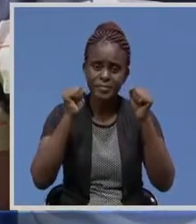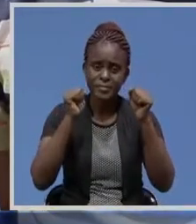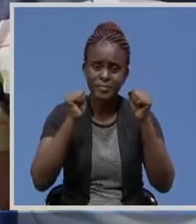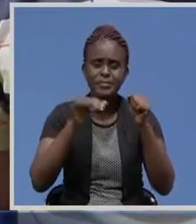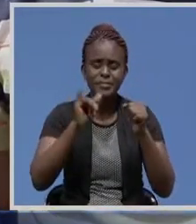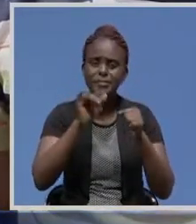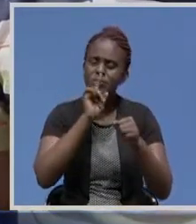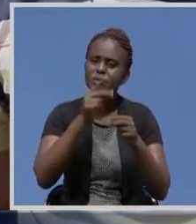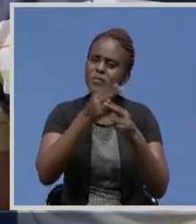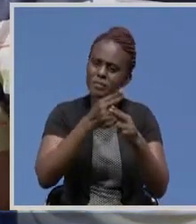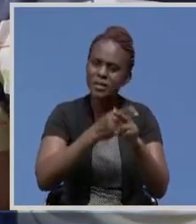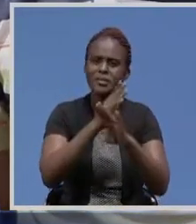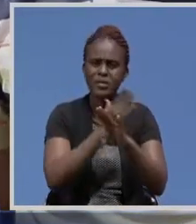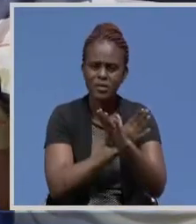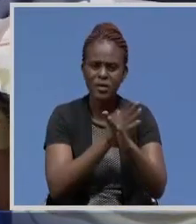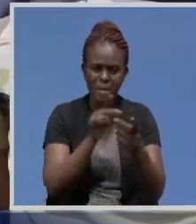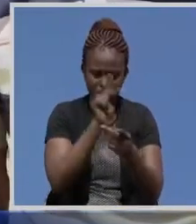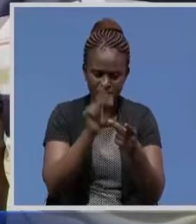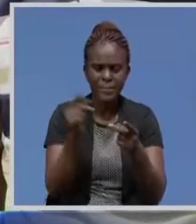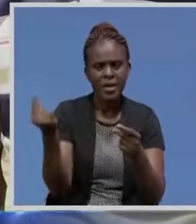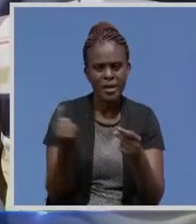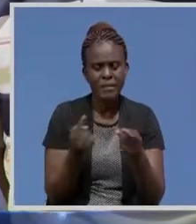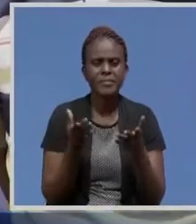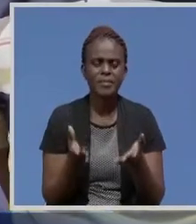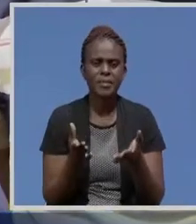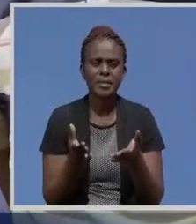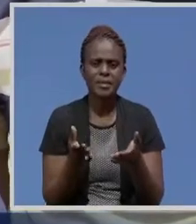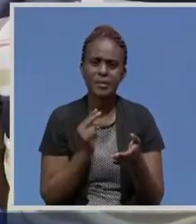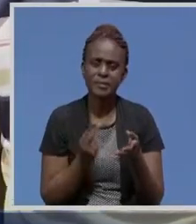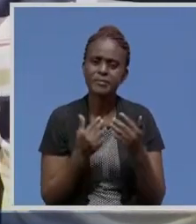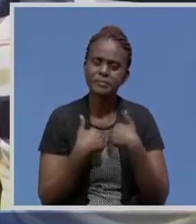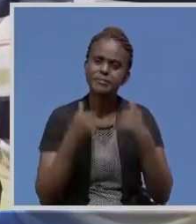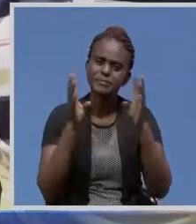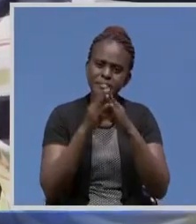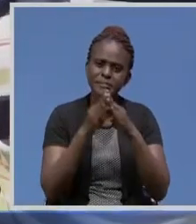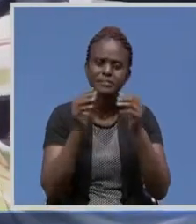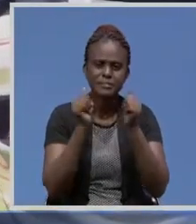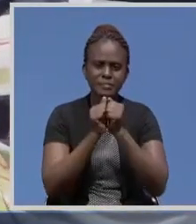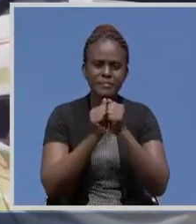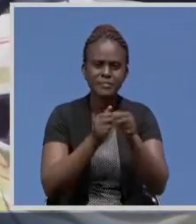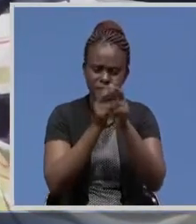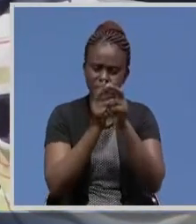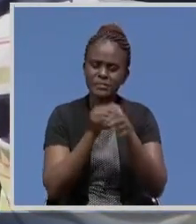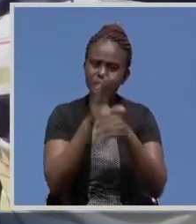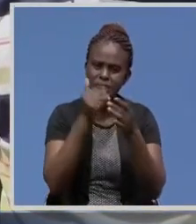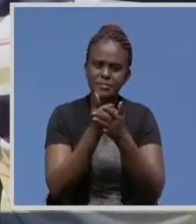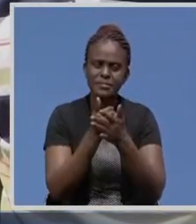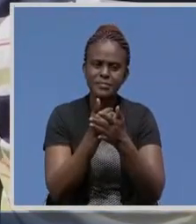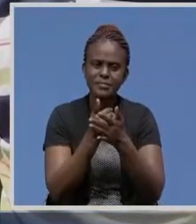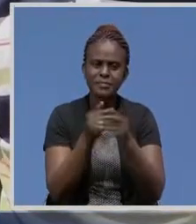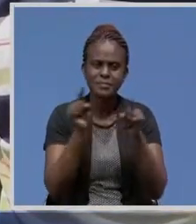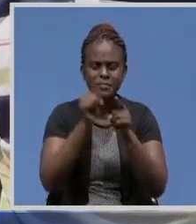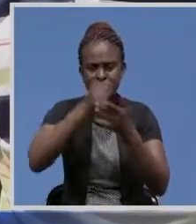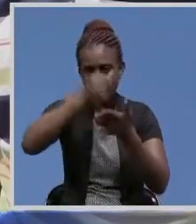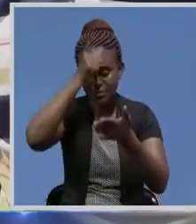think it's barely a month that he came here when he had a meeting with one of the churches. And the